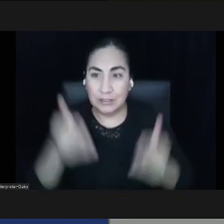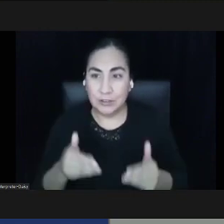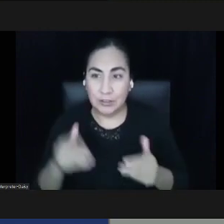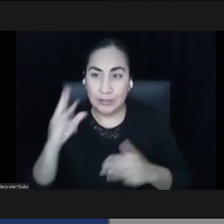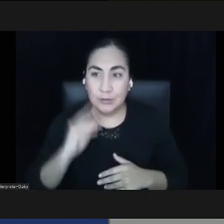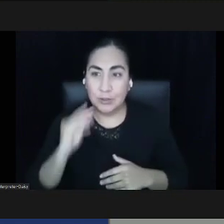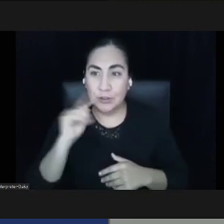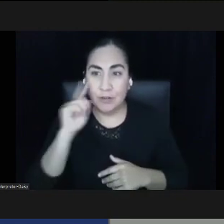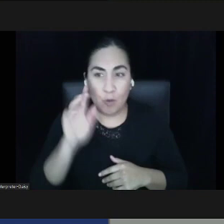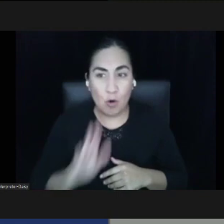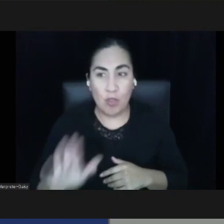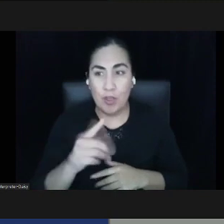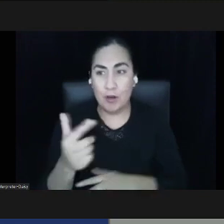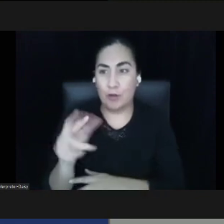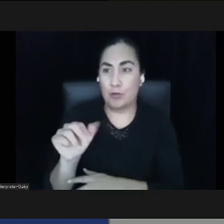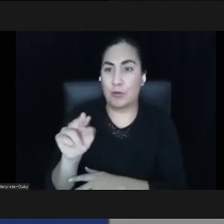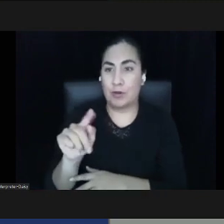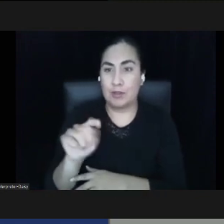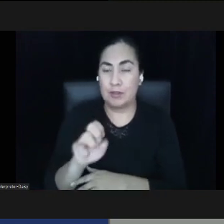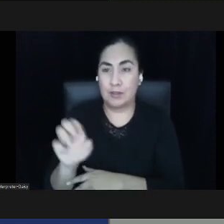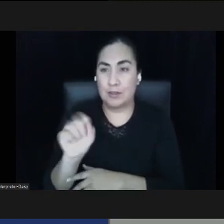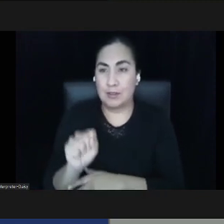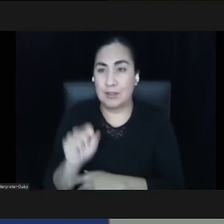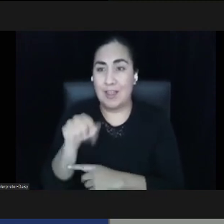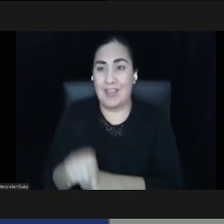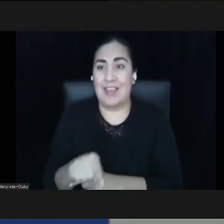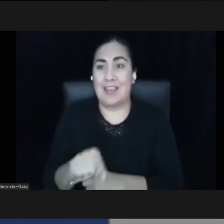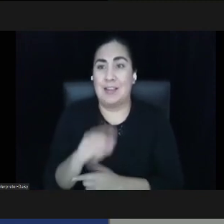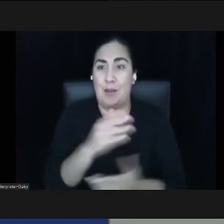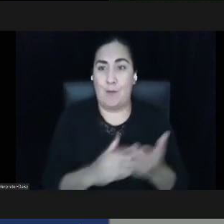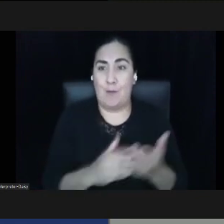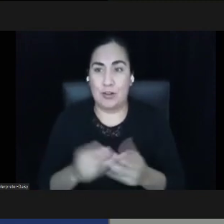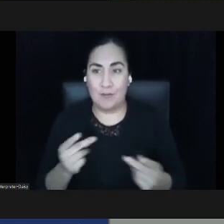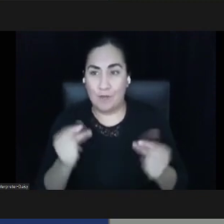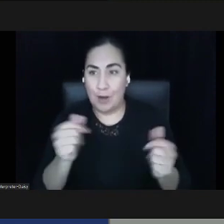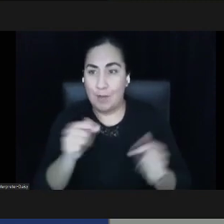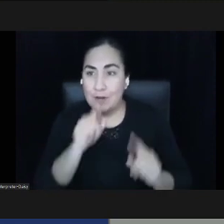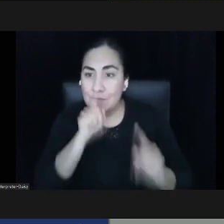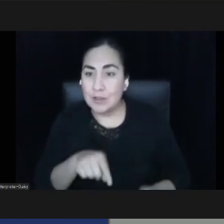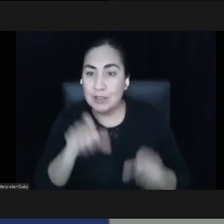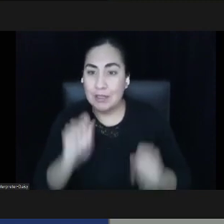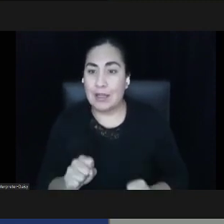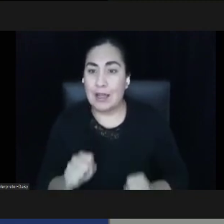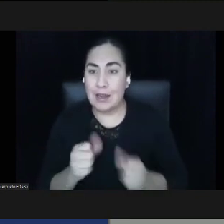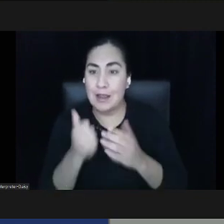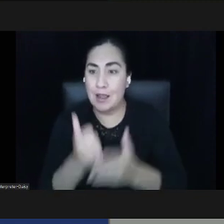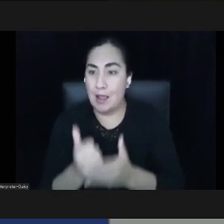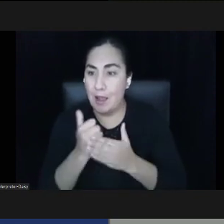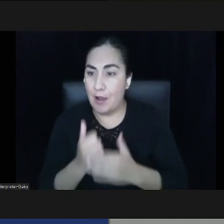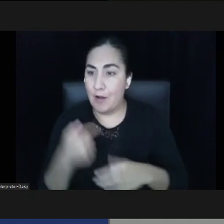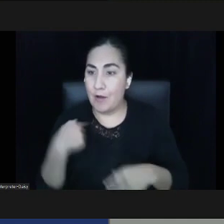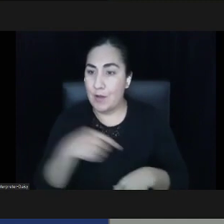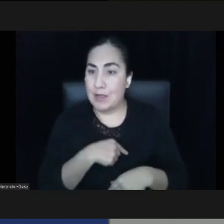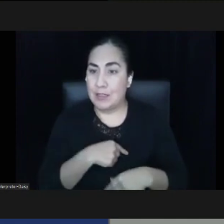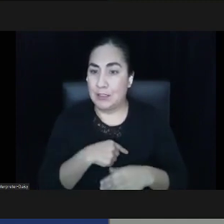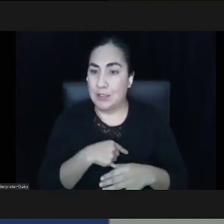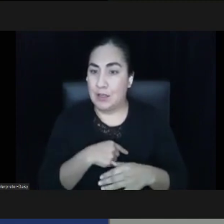grantees. These elements of rapid response can inform structural changes for how we can operate in the future